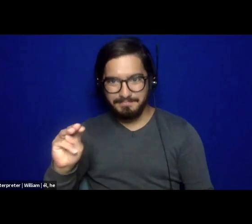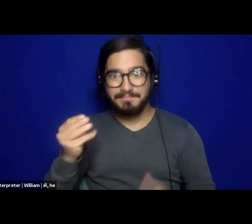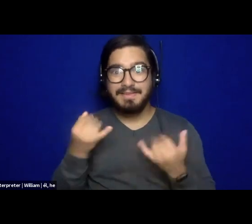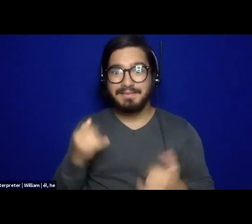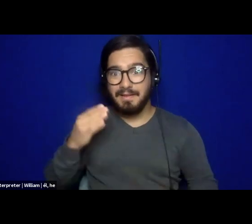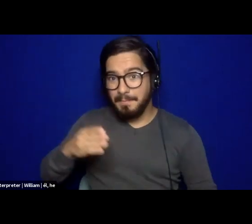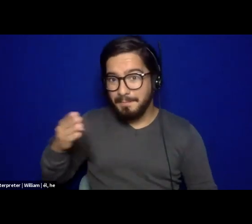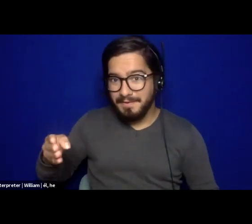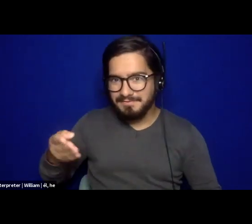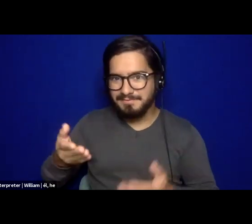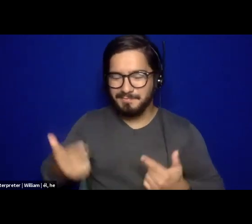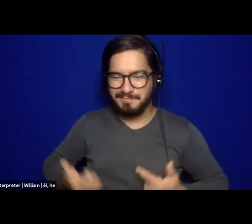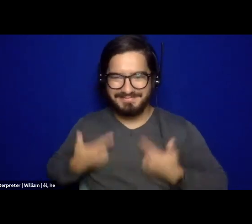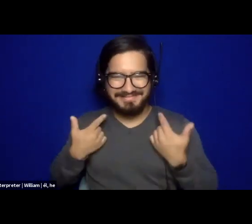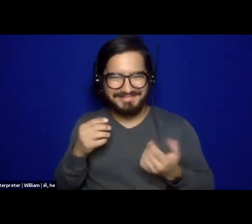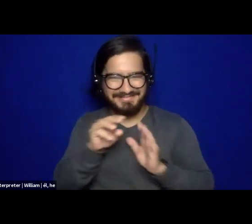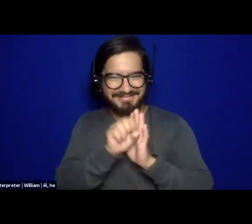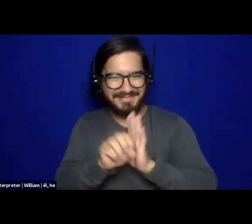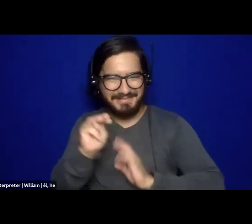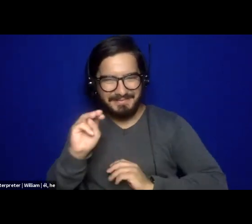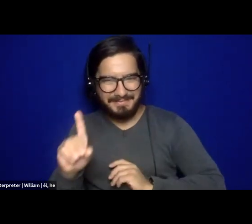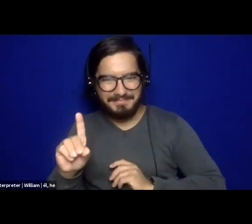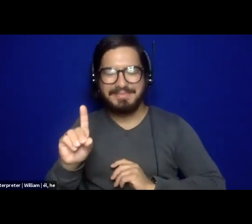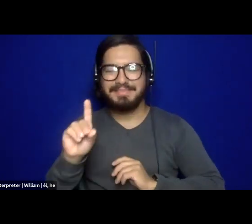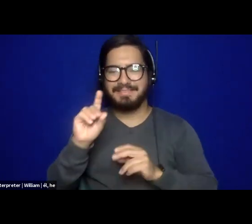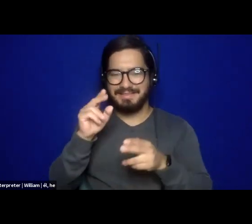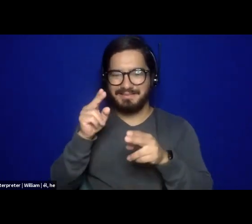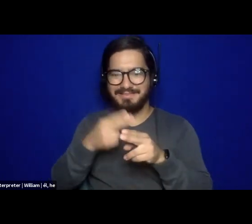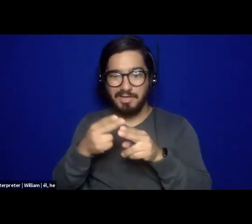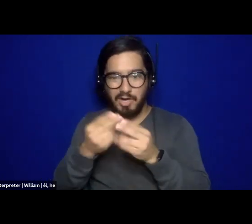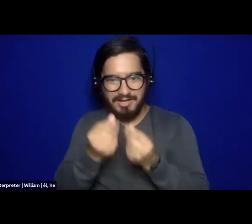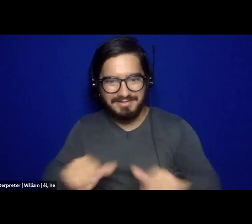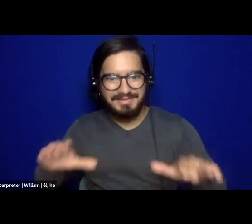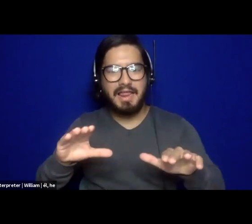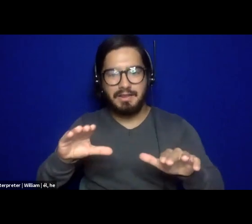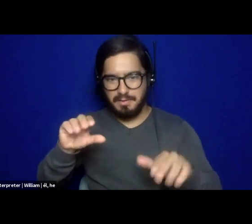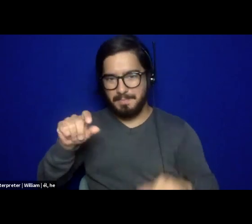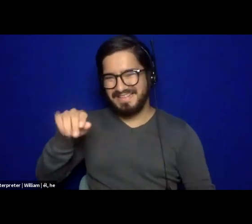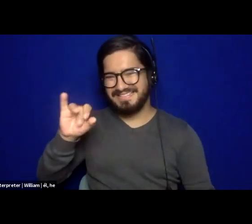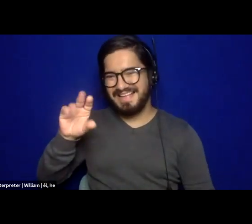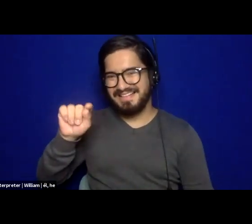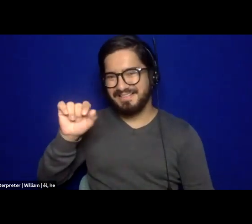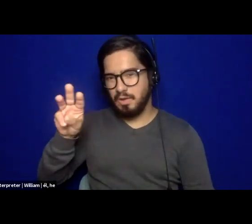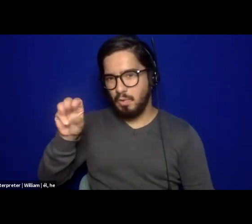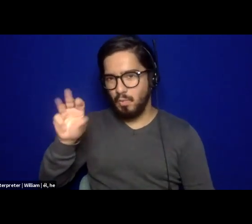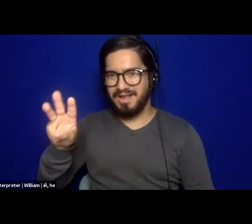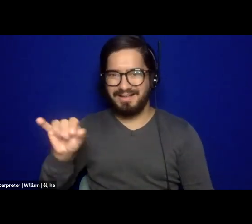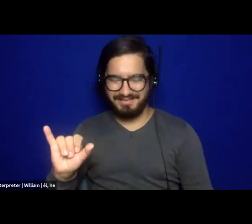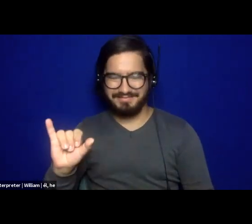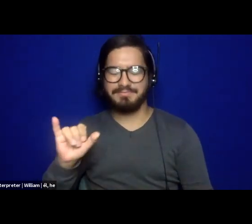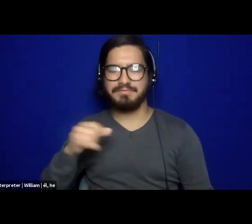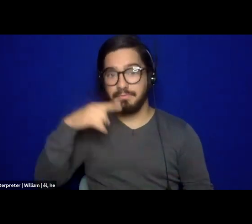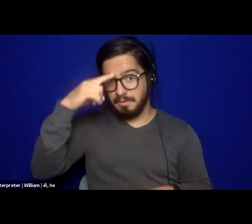the Piscataway, the Nanticoat, and the Susquehannic. I am a Black transmasculine person. I'm wearing